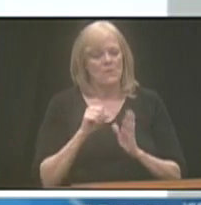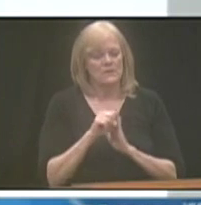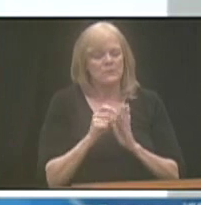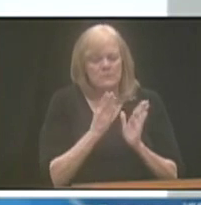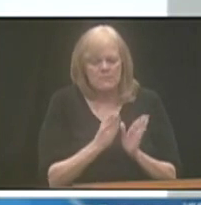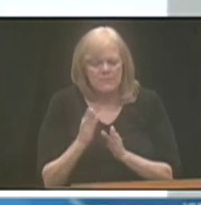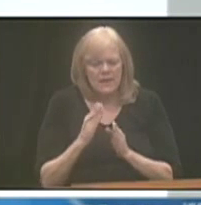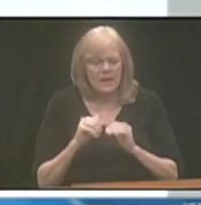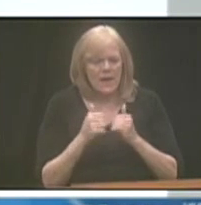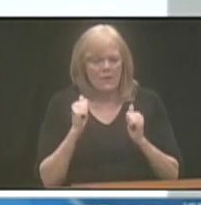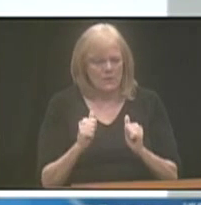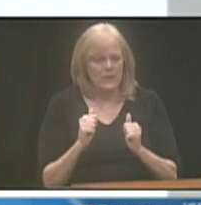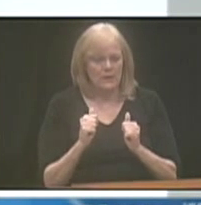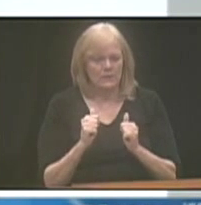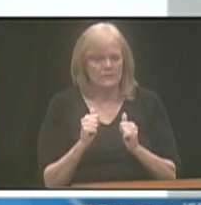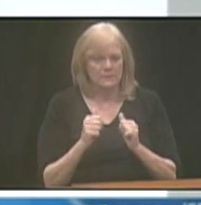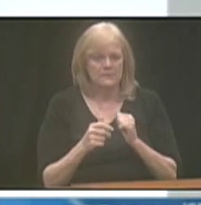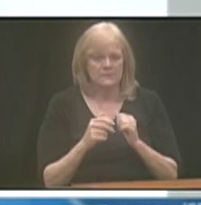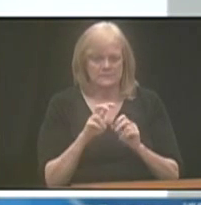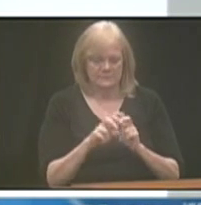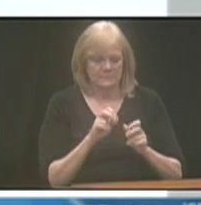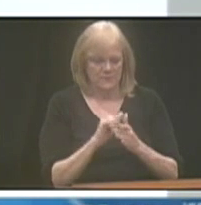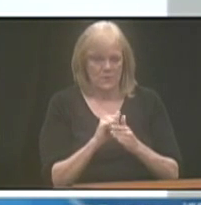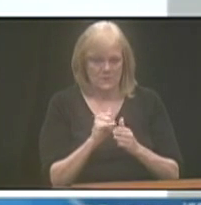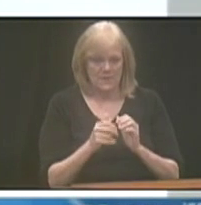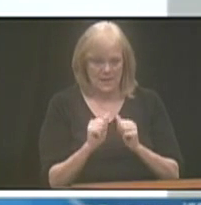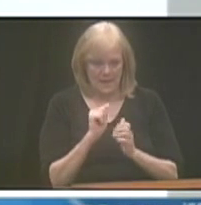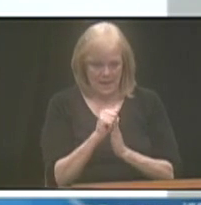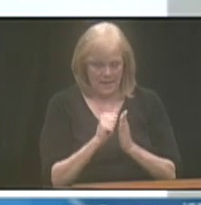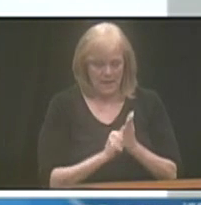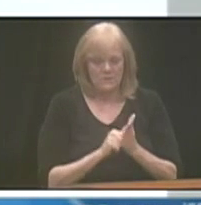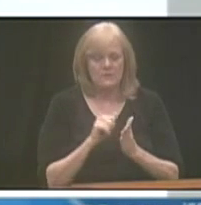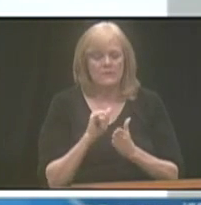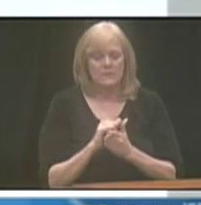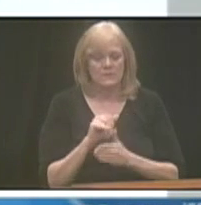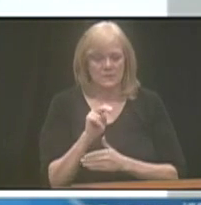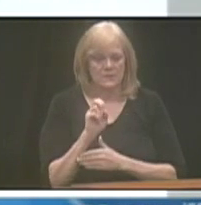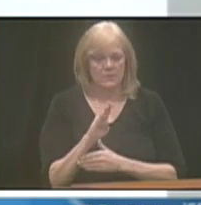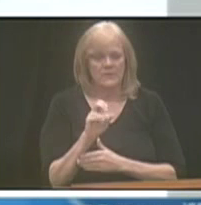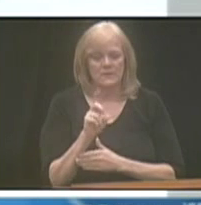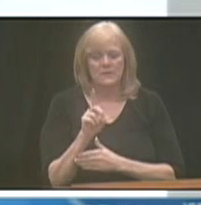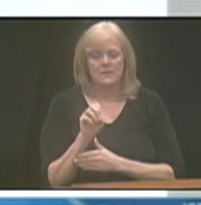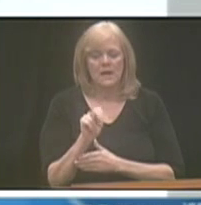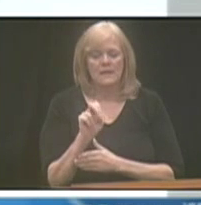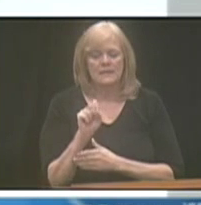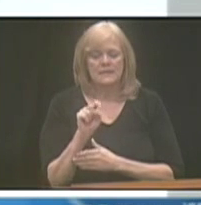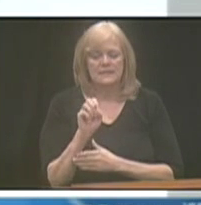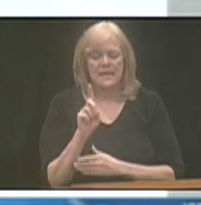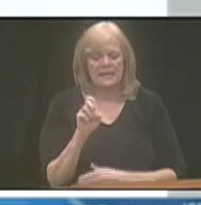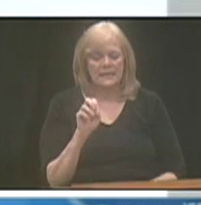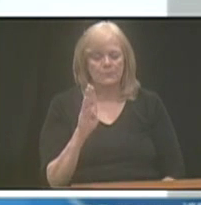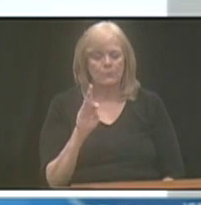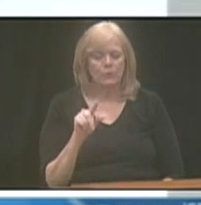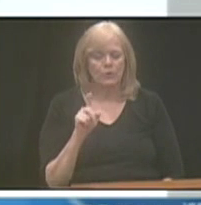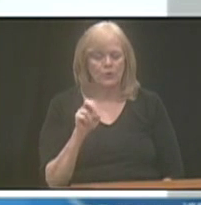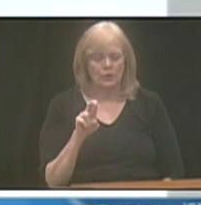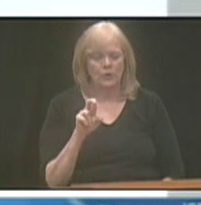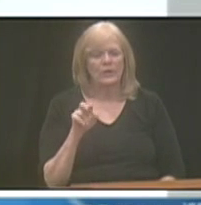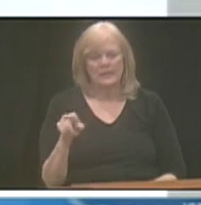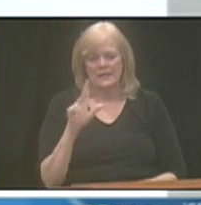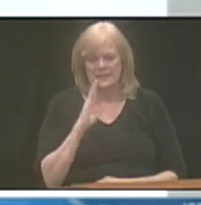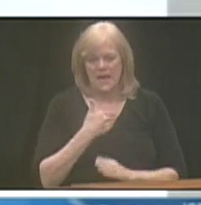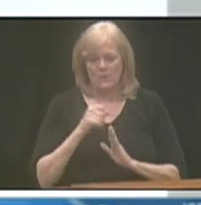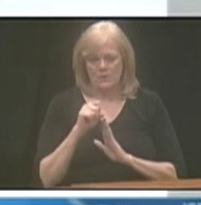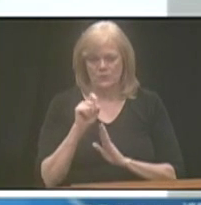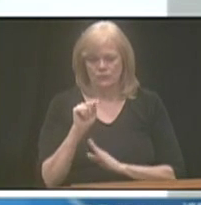we were going to administer these accounts. And our Nebraska State Treasurer, Mr. Don Stenberg, is our trustee. So, this program is run